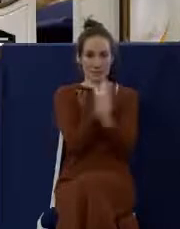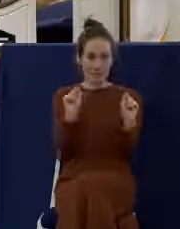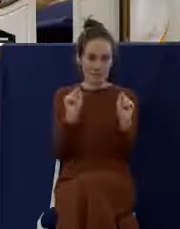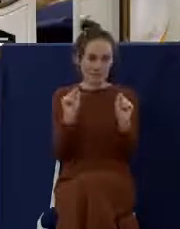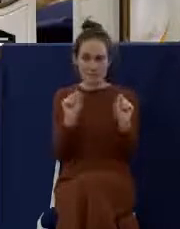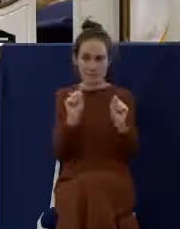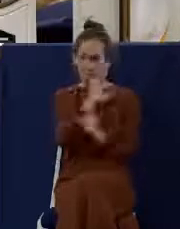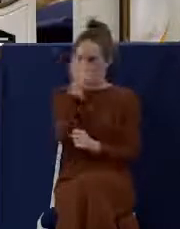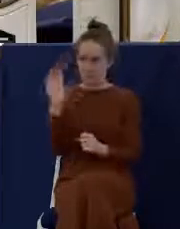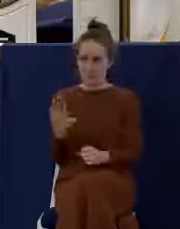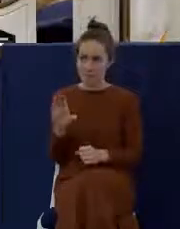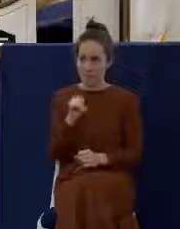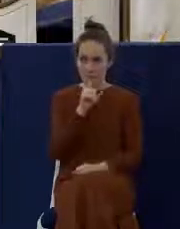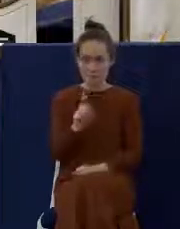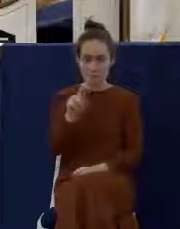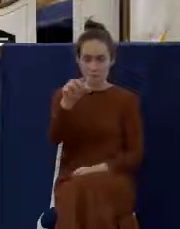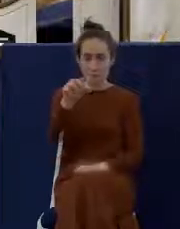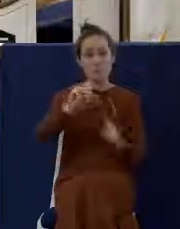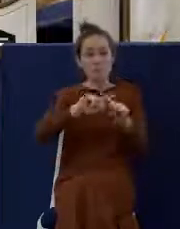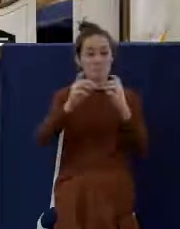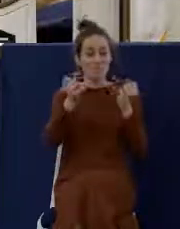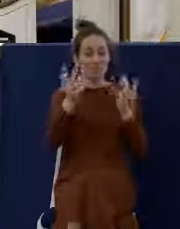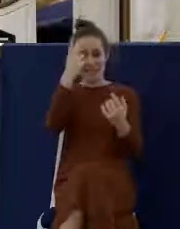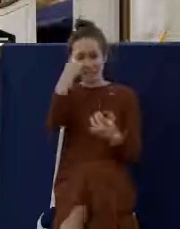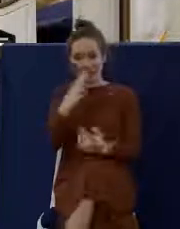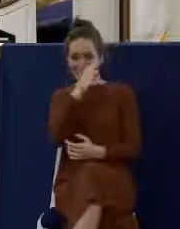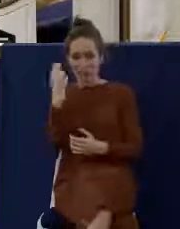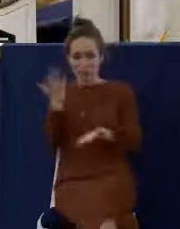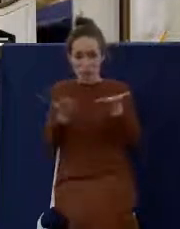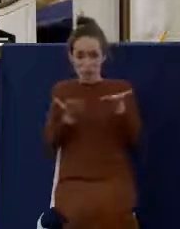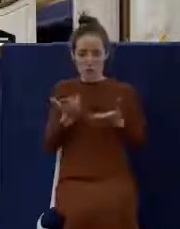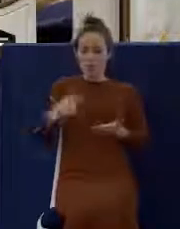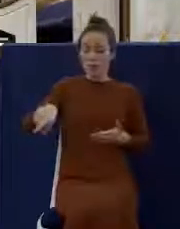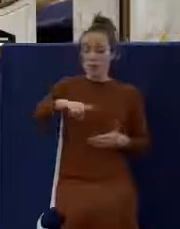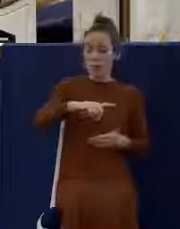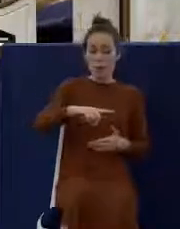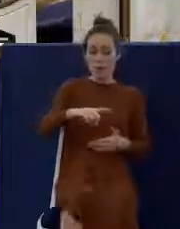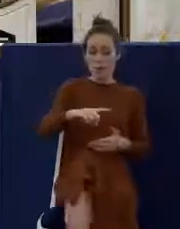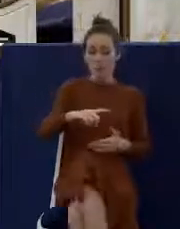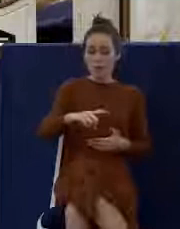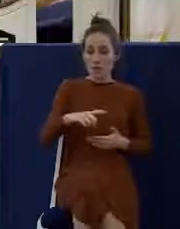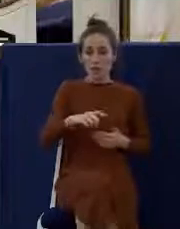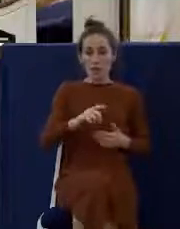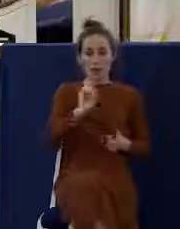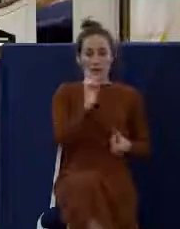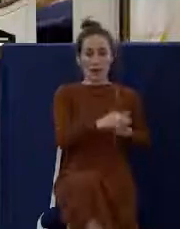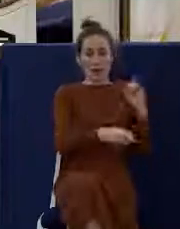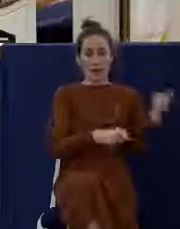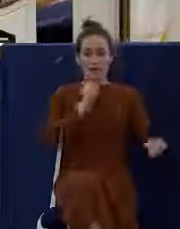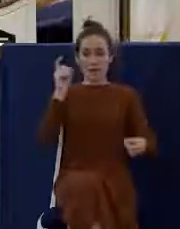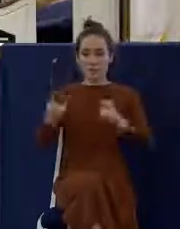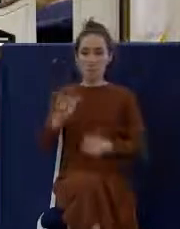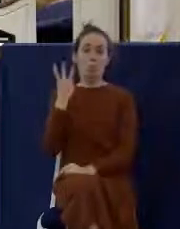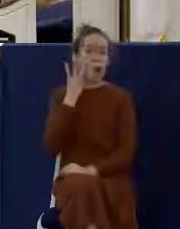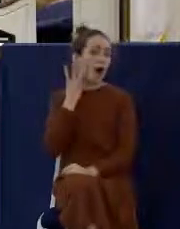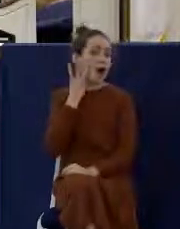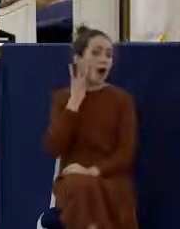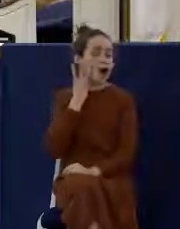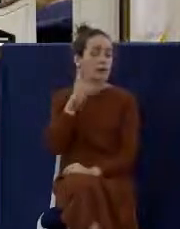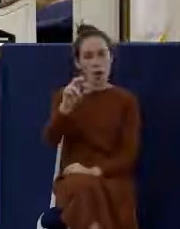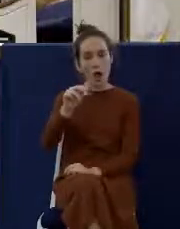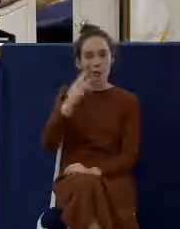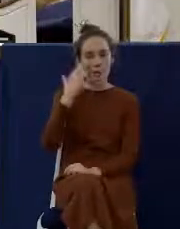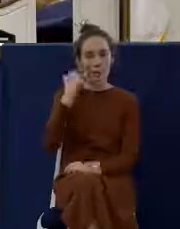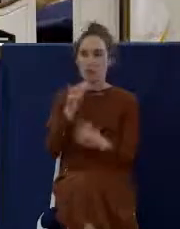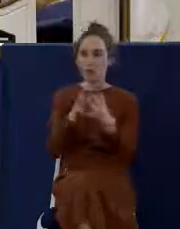what they teach. And, by the way, in a lot of Catholic services today, they don't even bother passing around wine because it became too